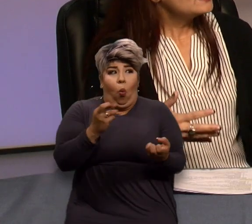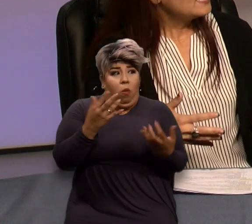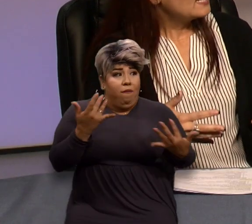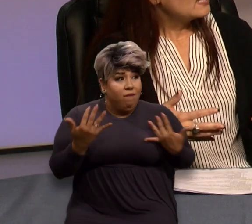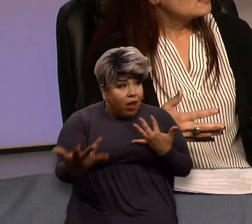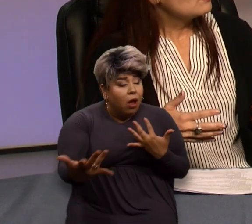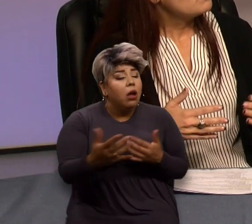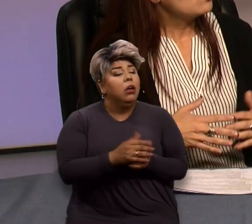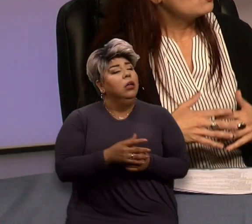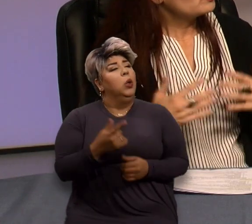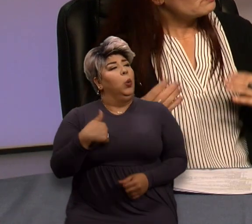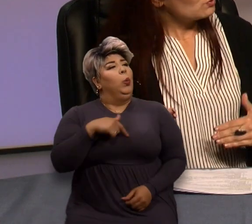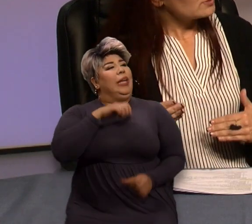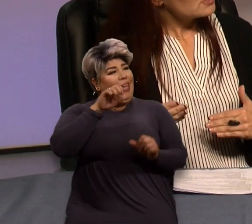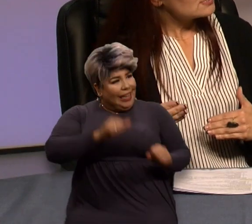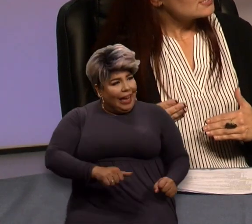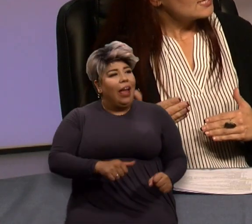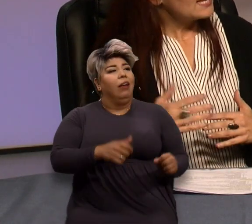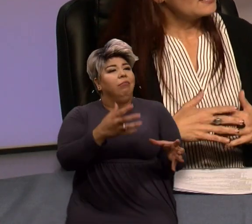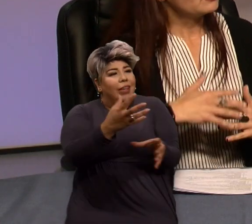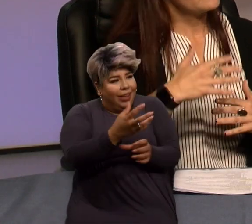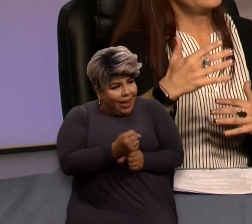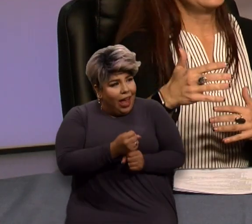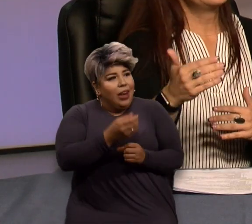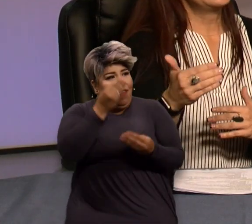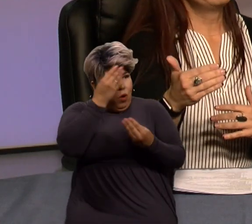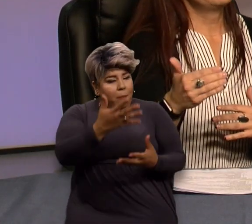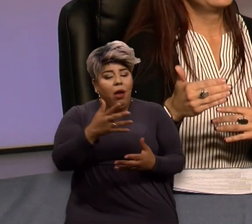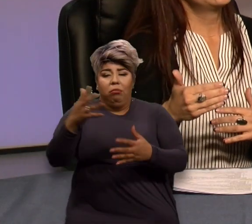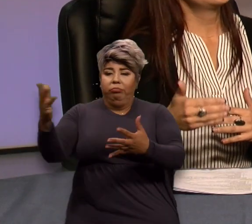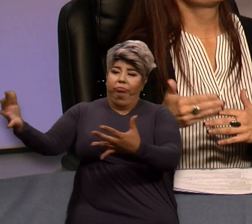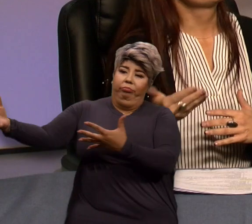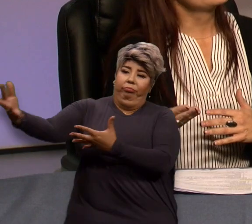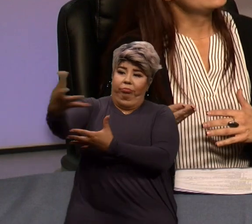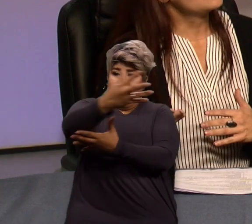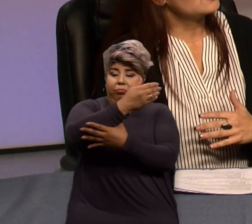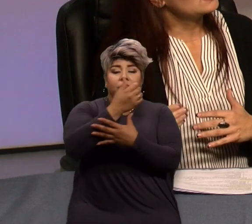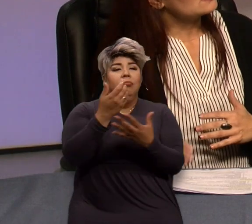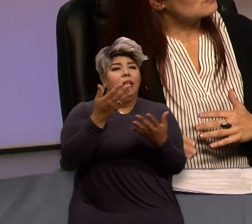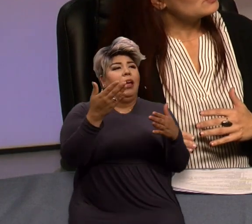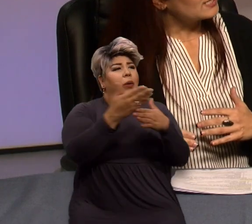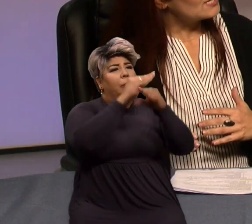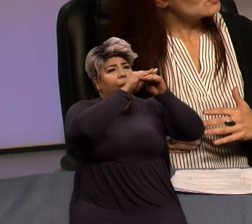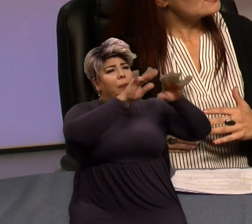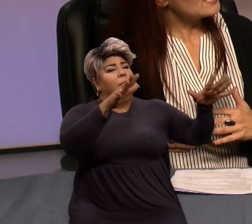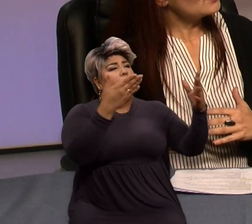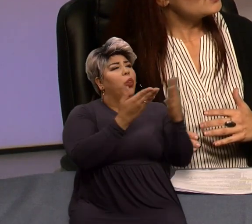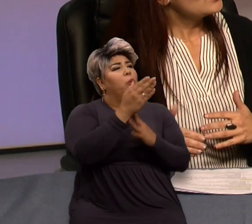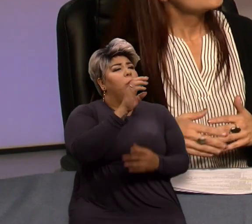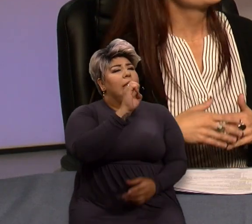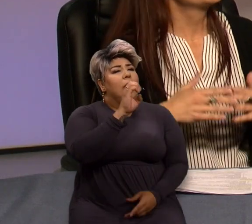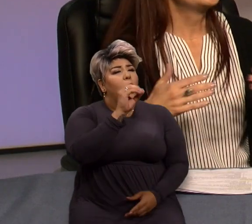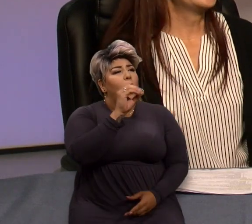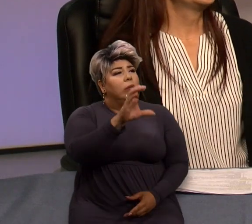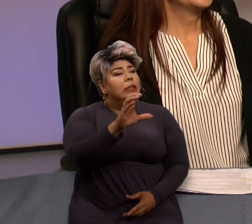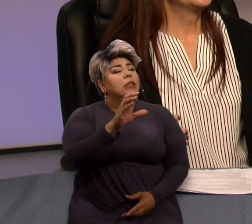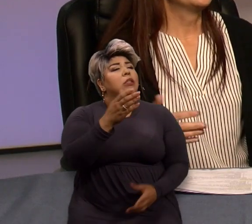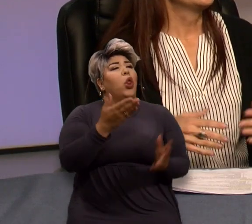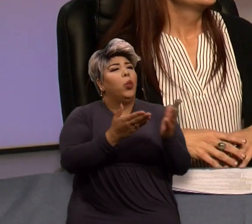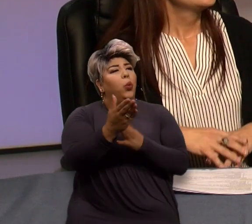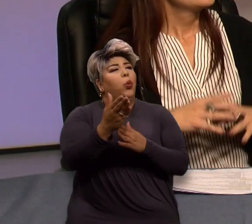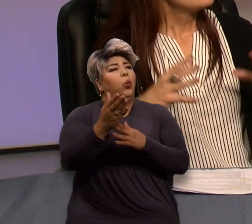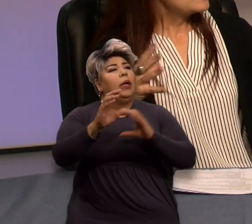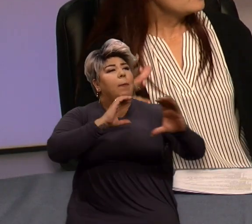we can pull reports and provide that information through the EOC and the communications center so that they